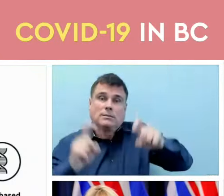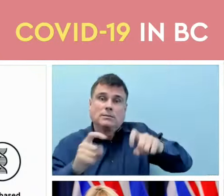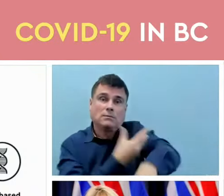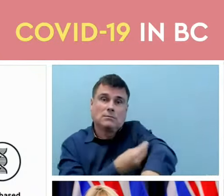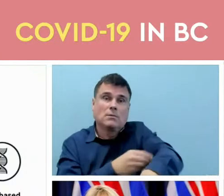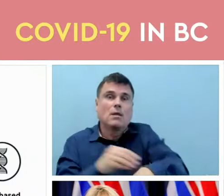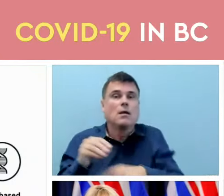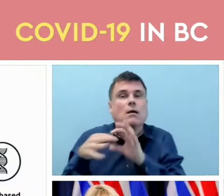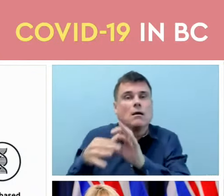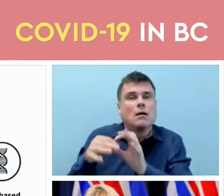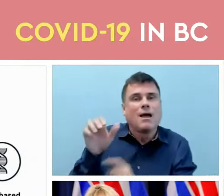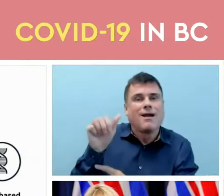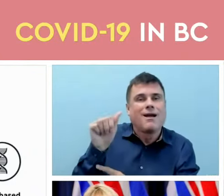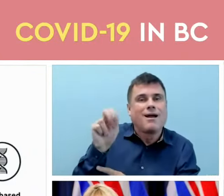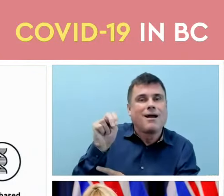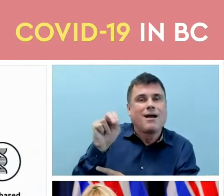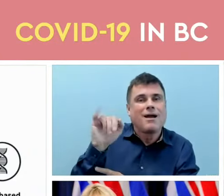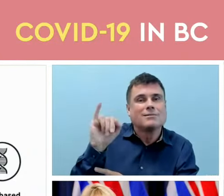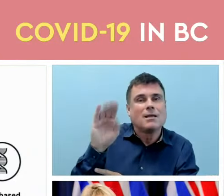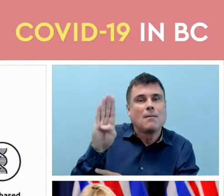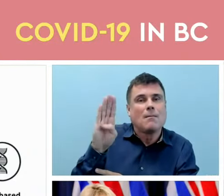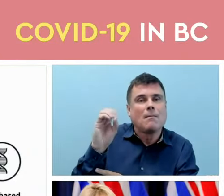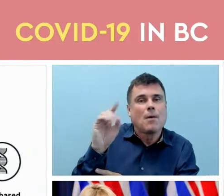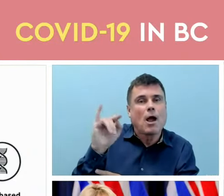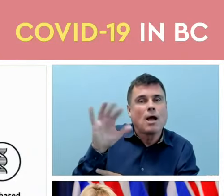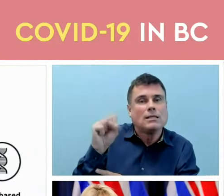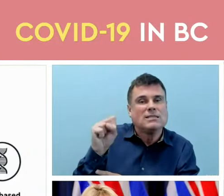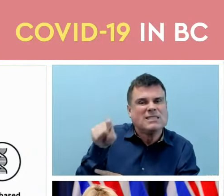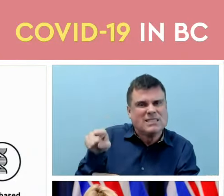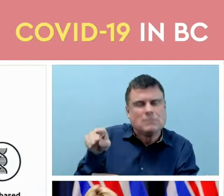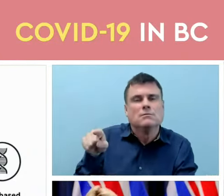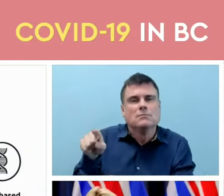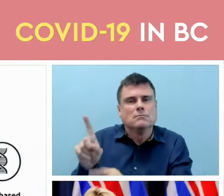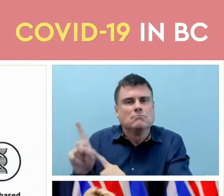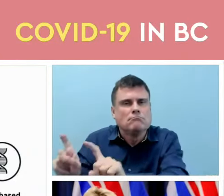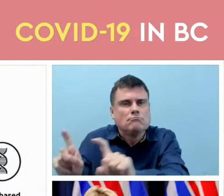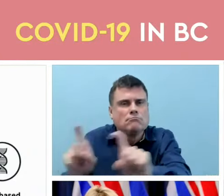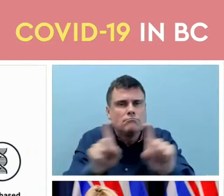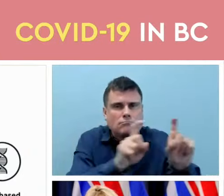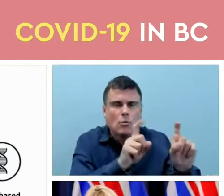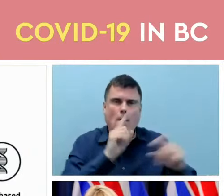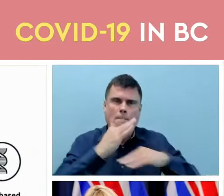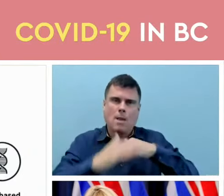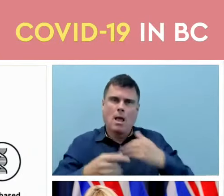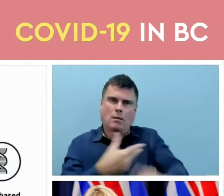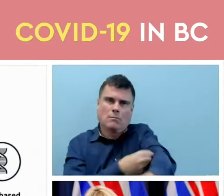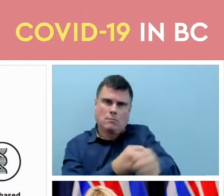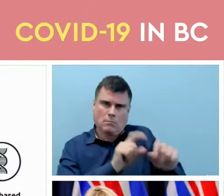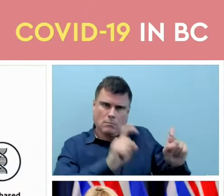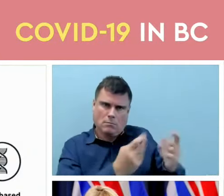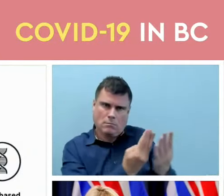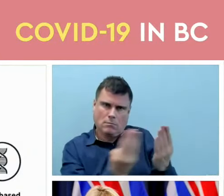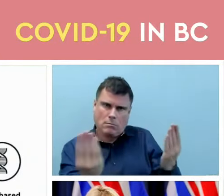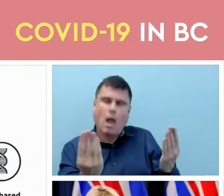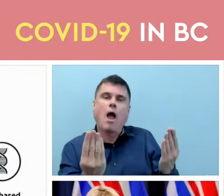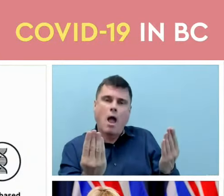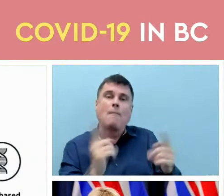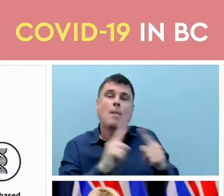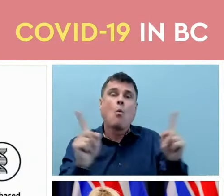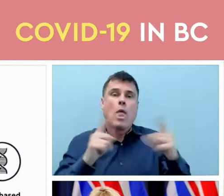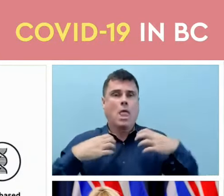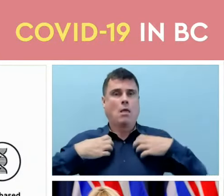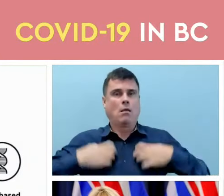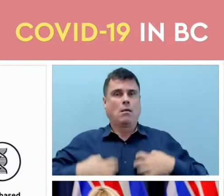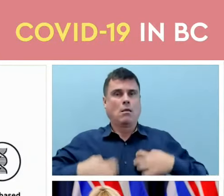shorter time frame that helps us understand the transmission of the different respiratory viruses over time.